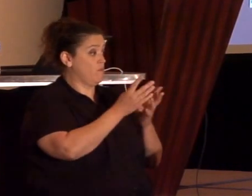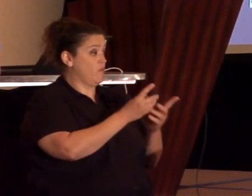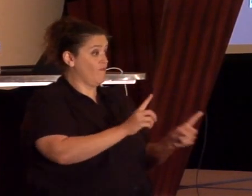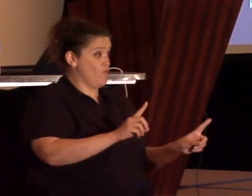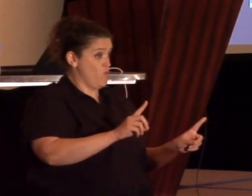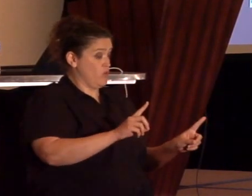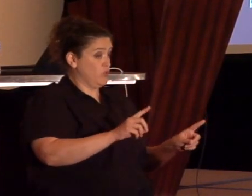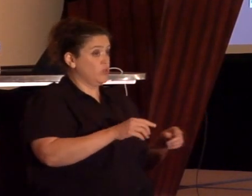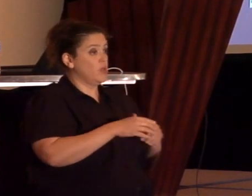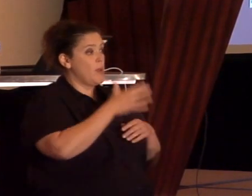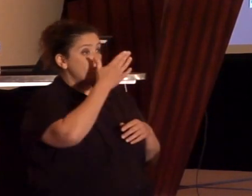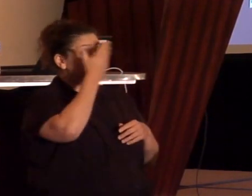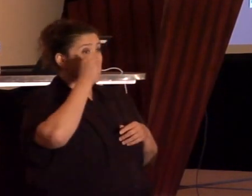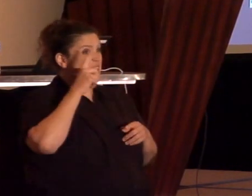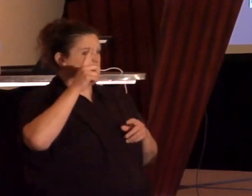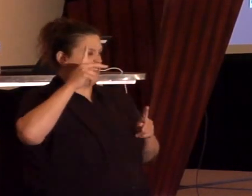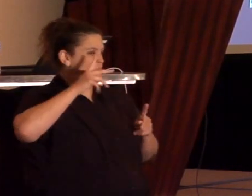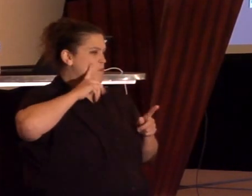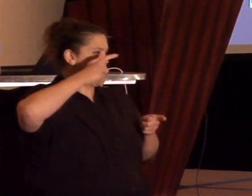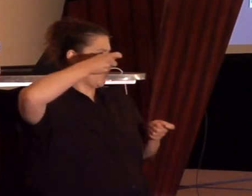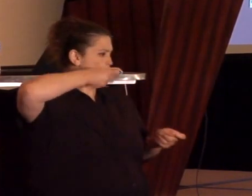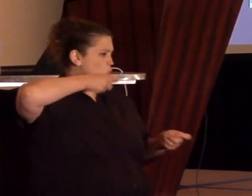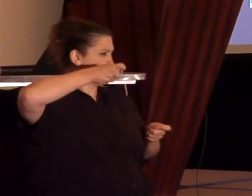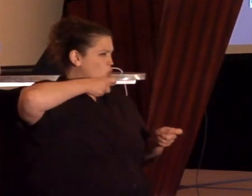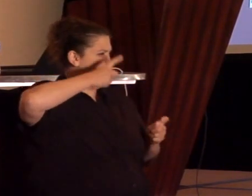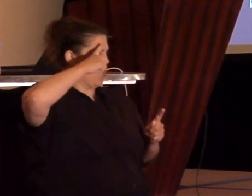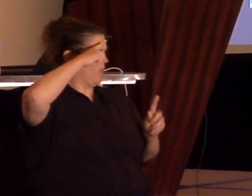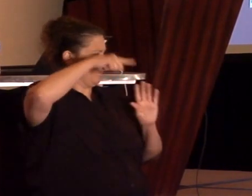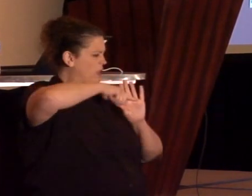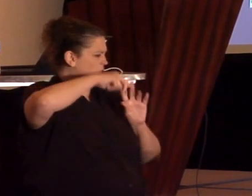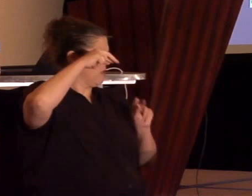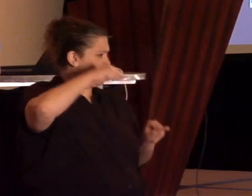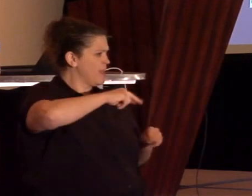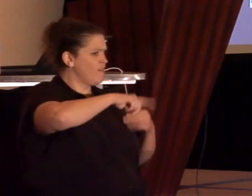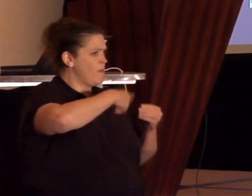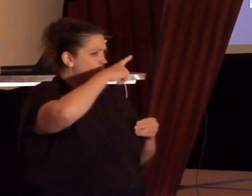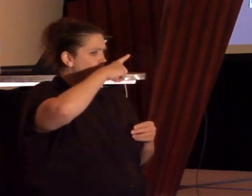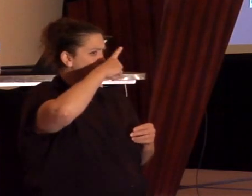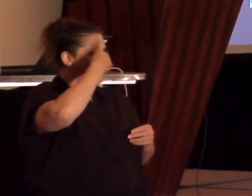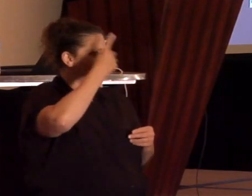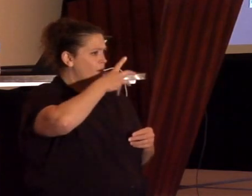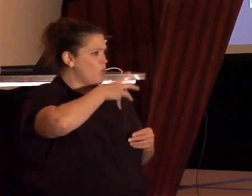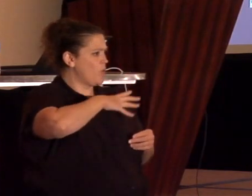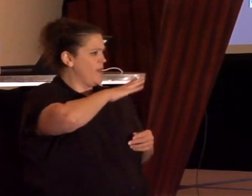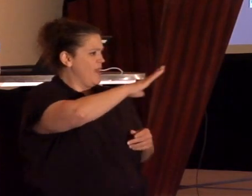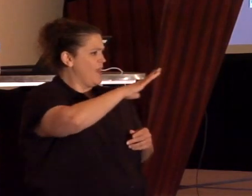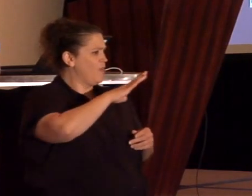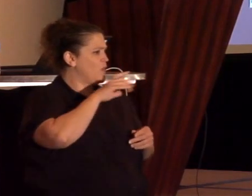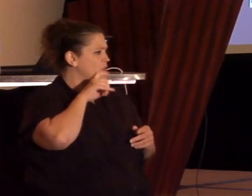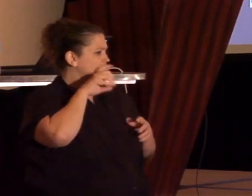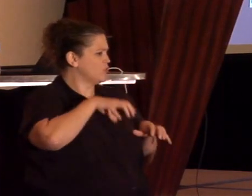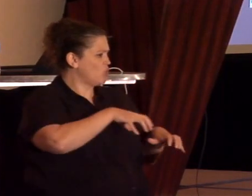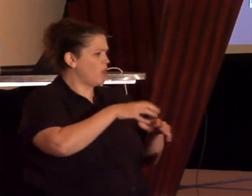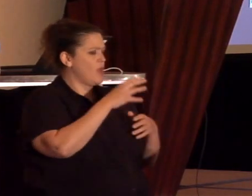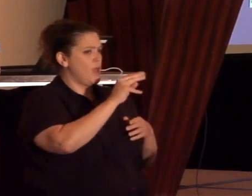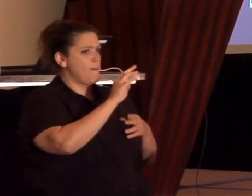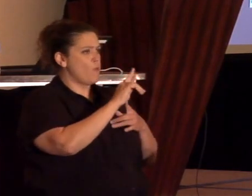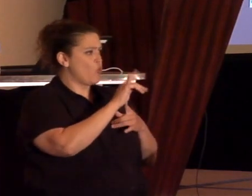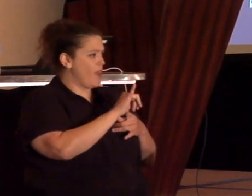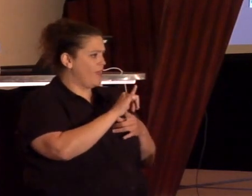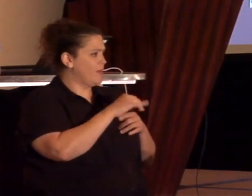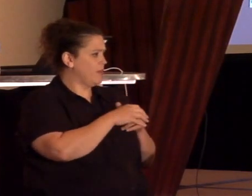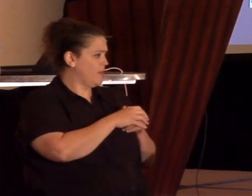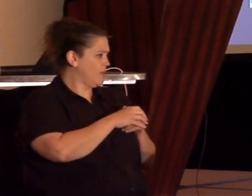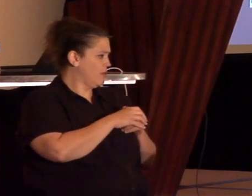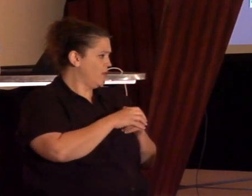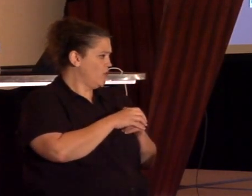criminalization, and theocratic control of black women's sexuality and morality, were selfish genocidal